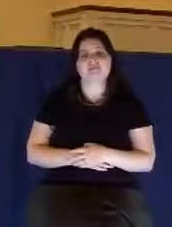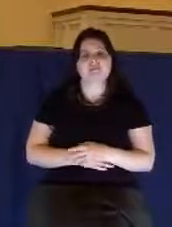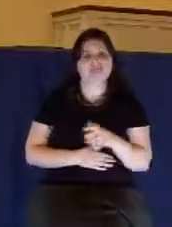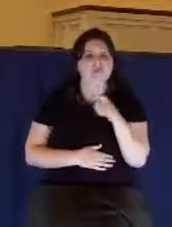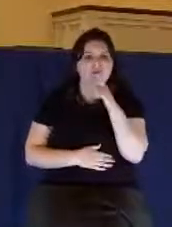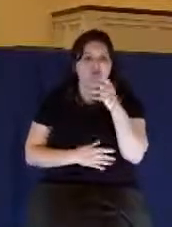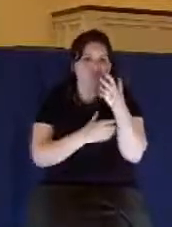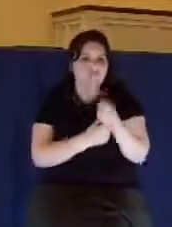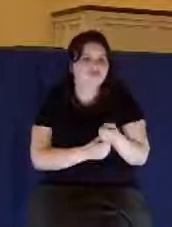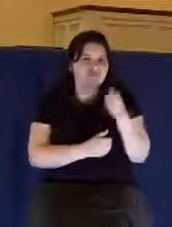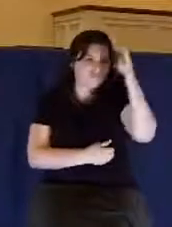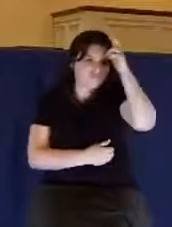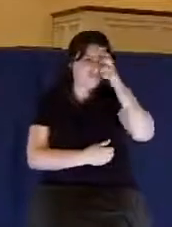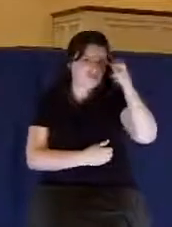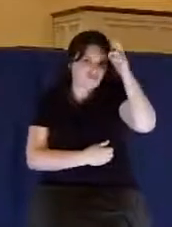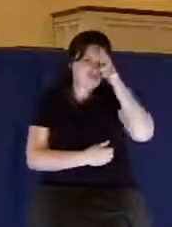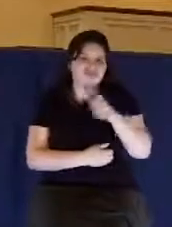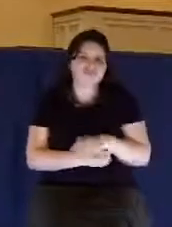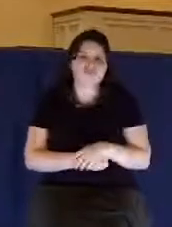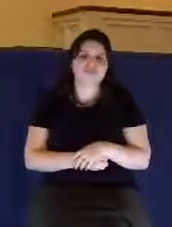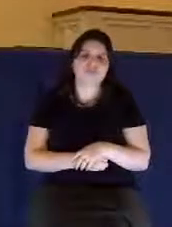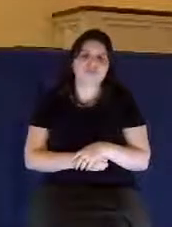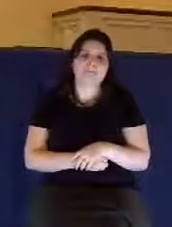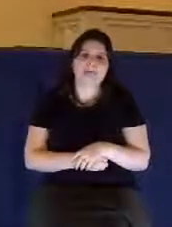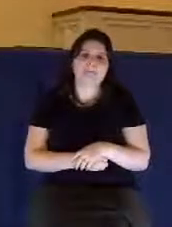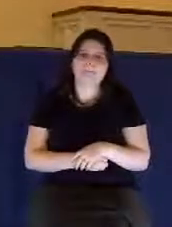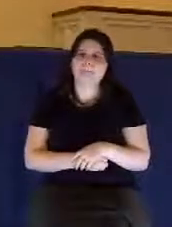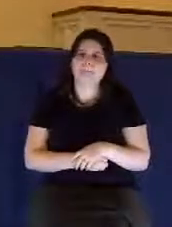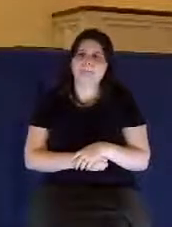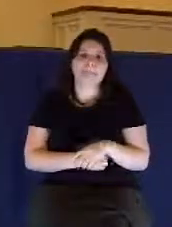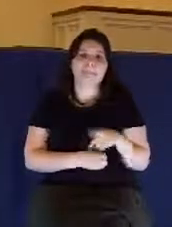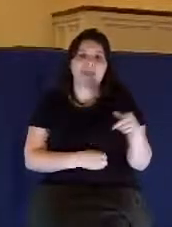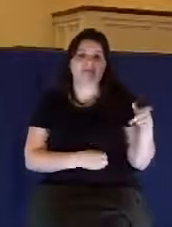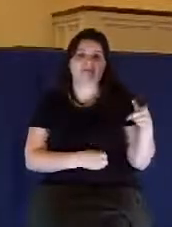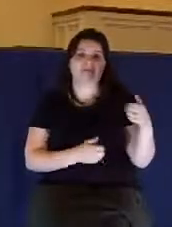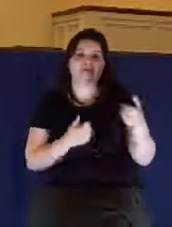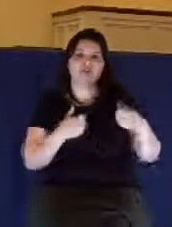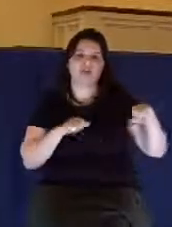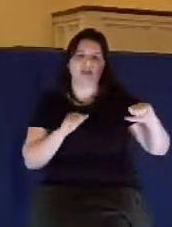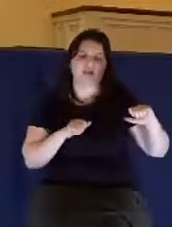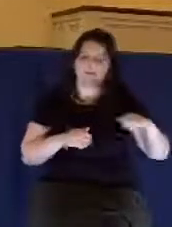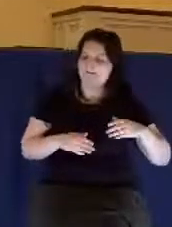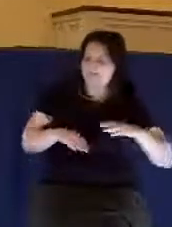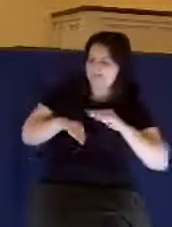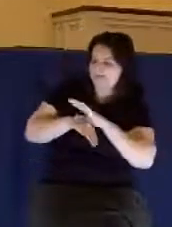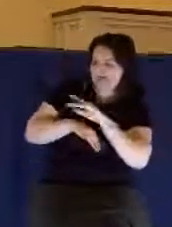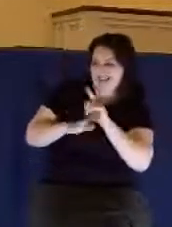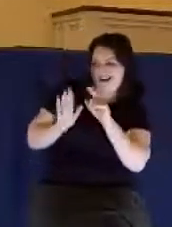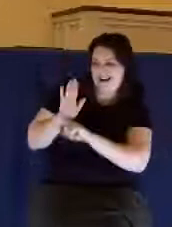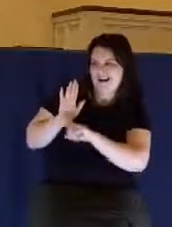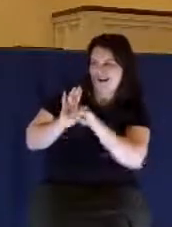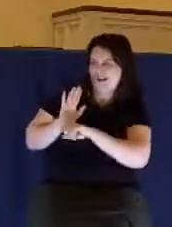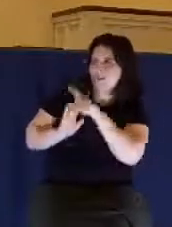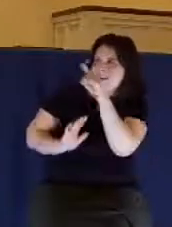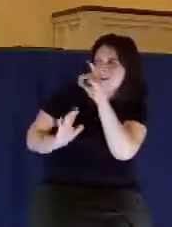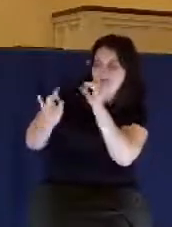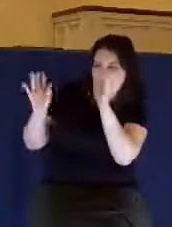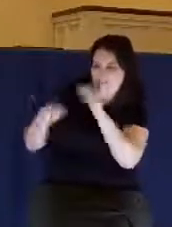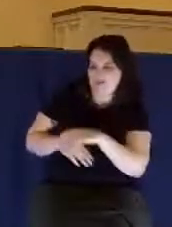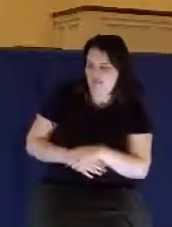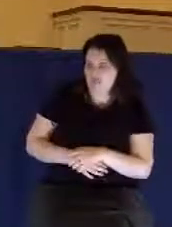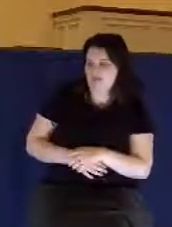devil who's trying to get you to think negatively about God. Oh, God, he's treating you bad.